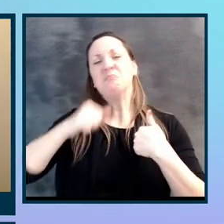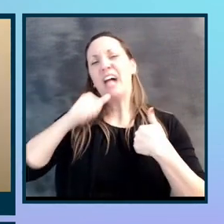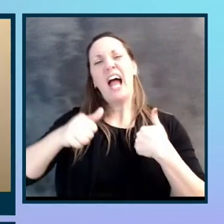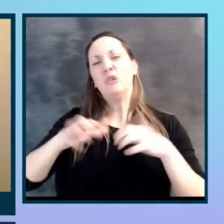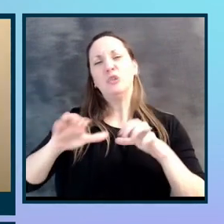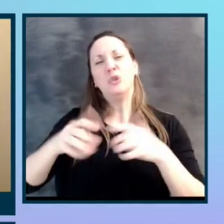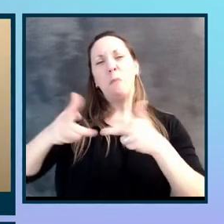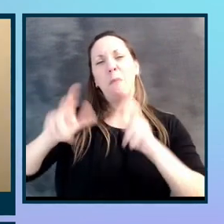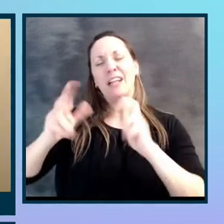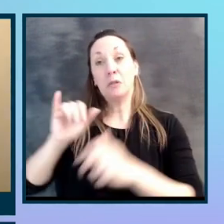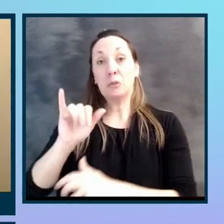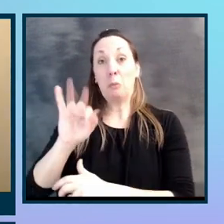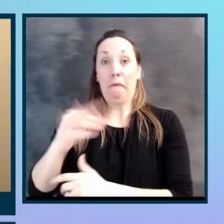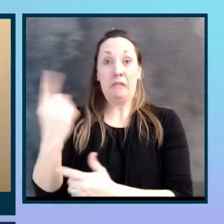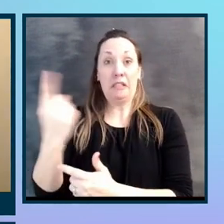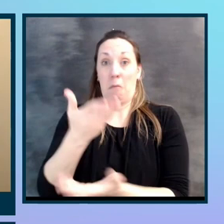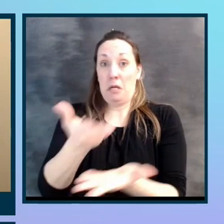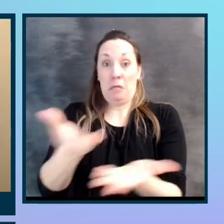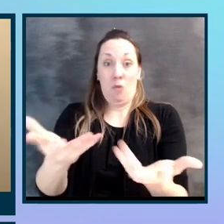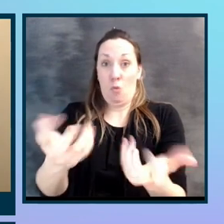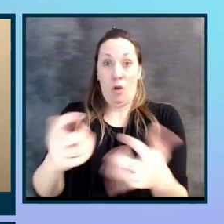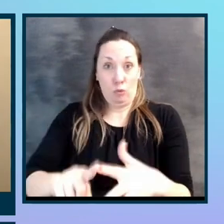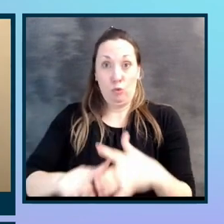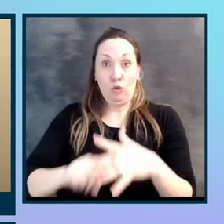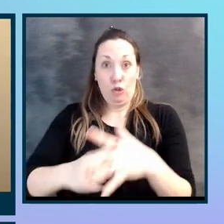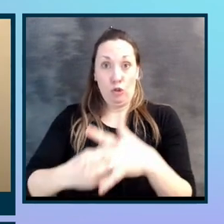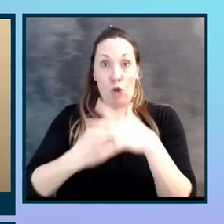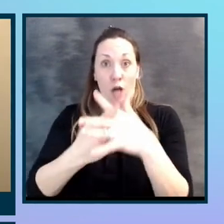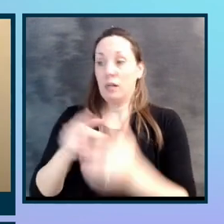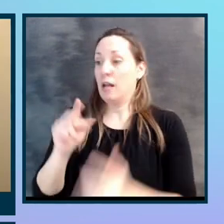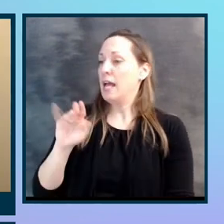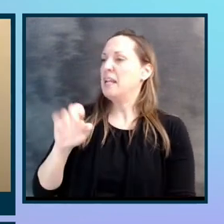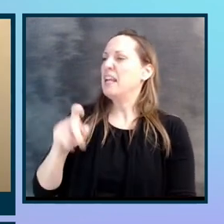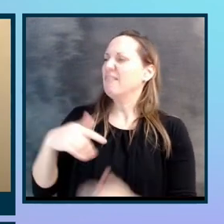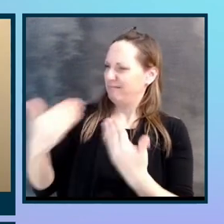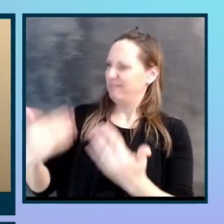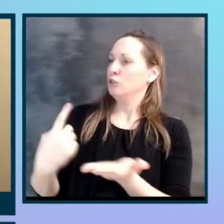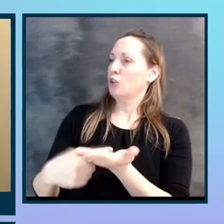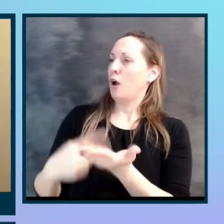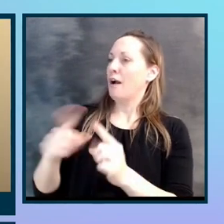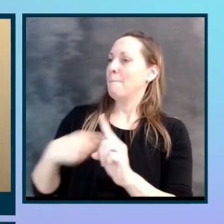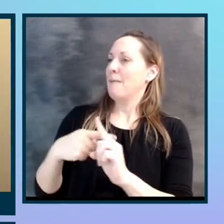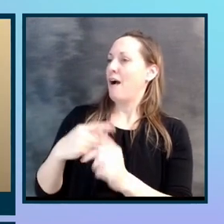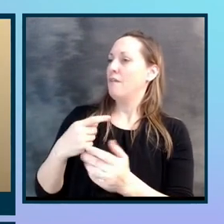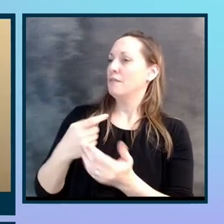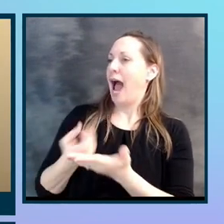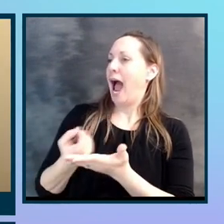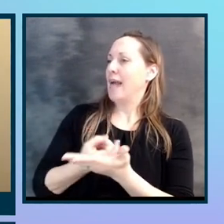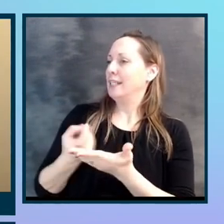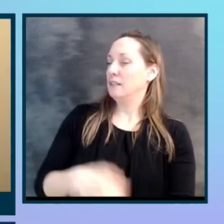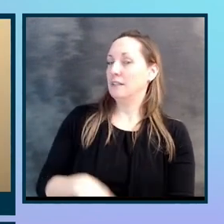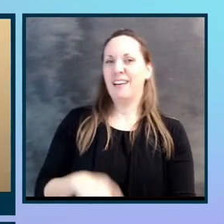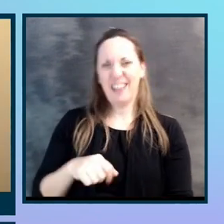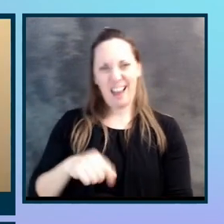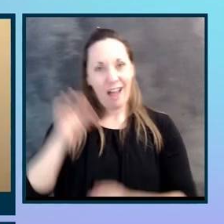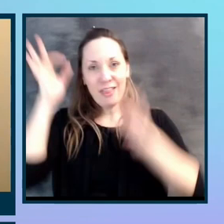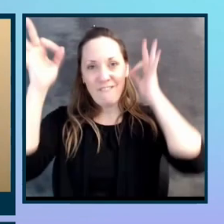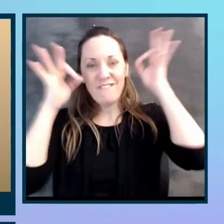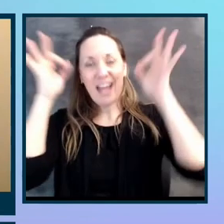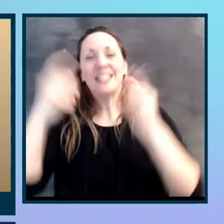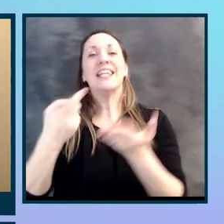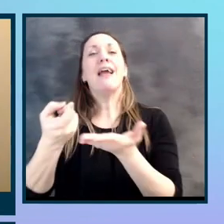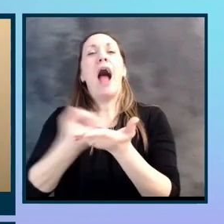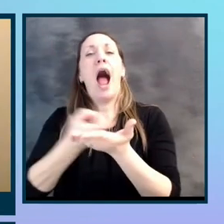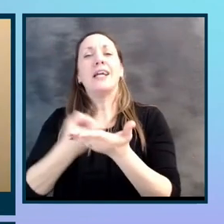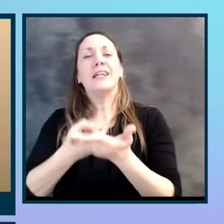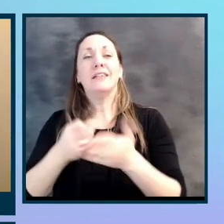somebody wants to start one, but, uh, Nick, you could talk more about the fantasy hockey league. Yeah. The fantasy hockey league is great and we're doing, I'm